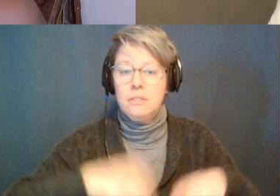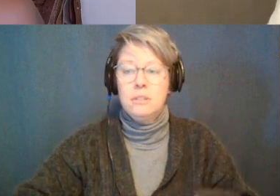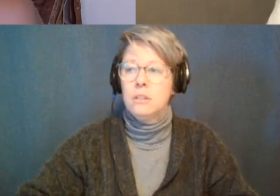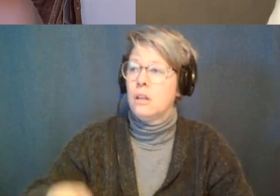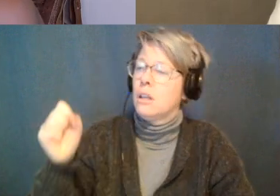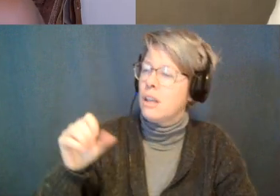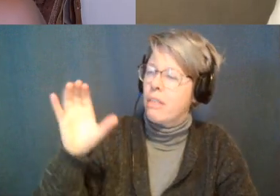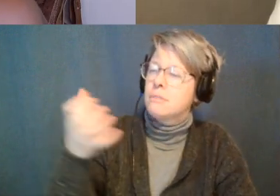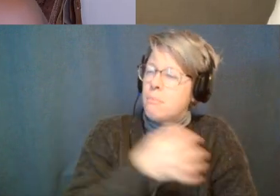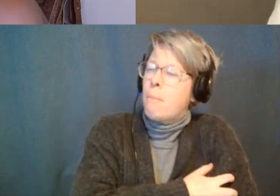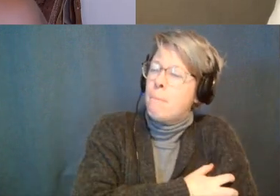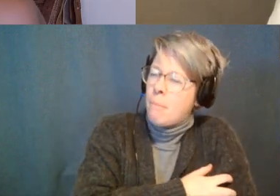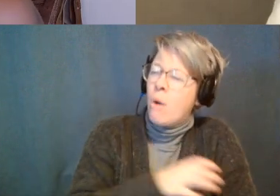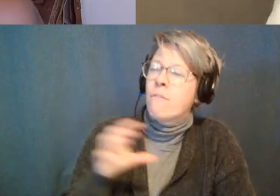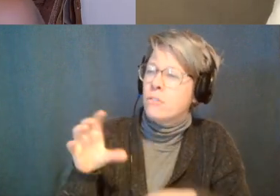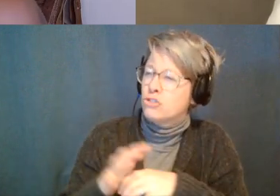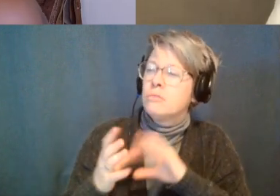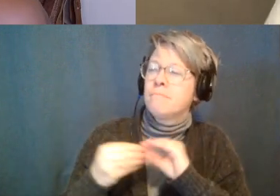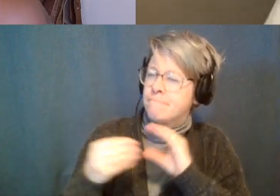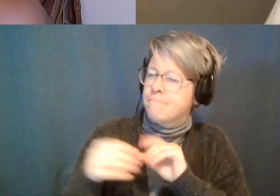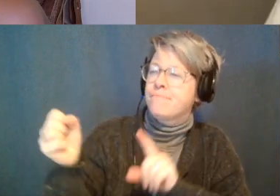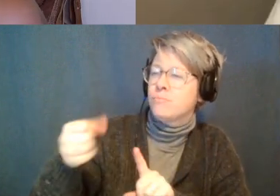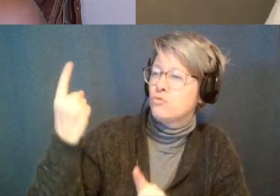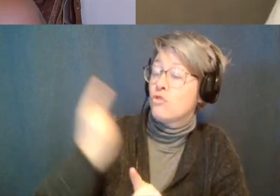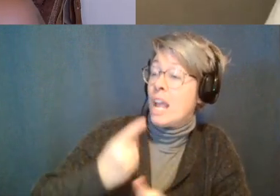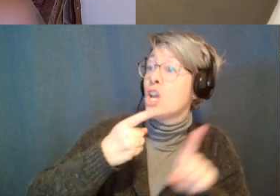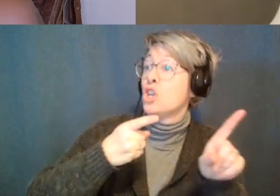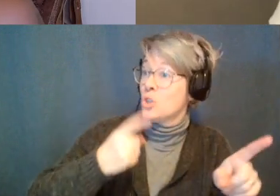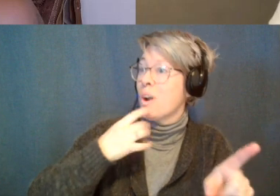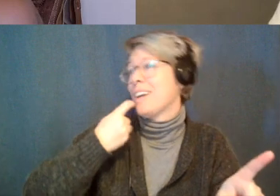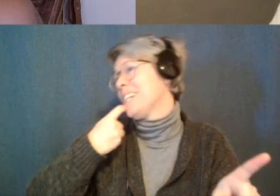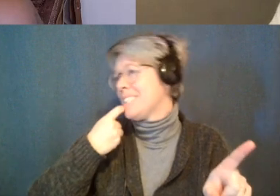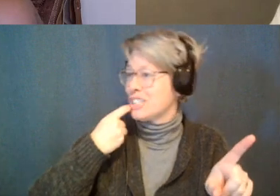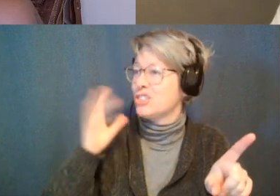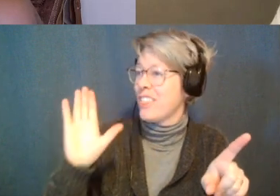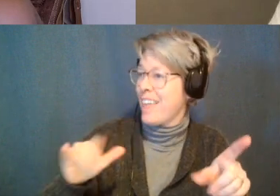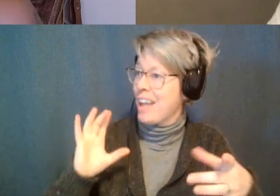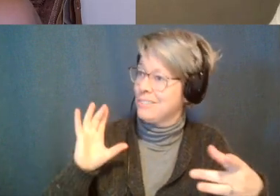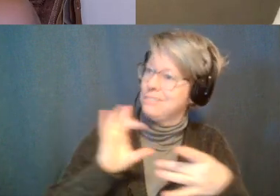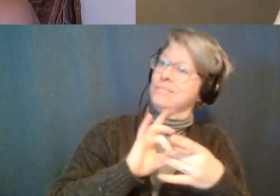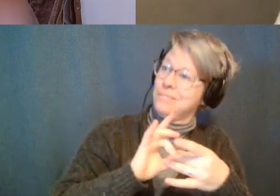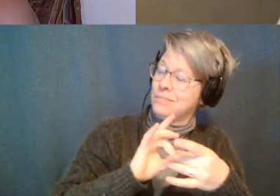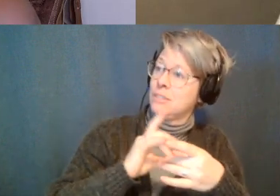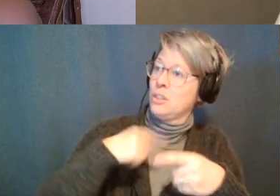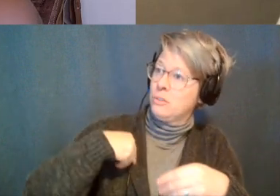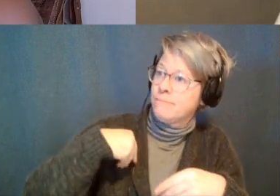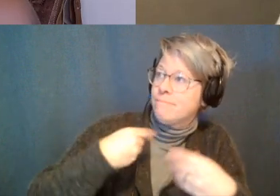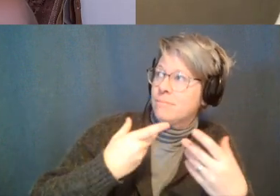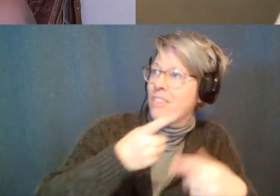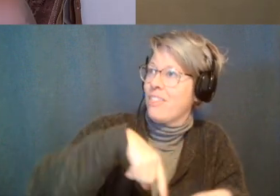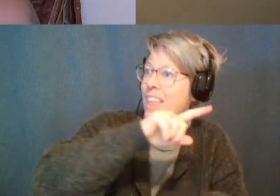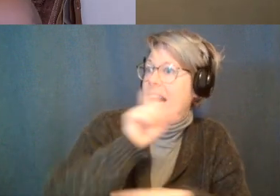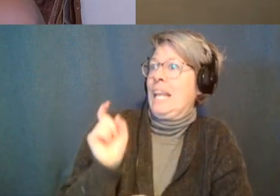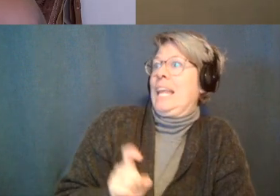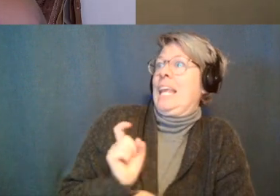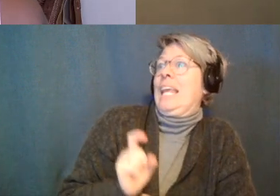you just shared and it's yeah it's you're a part of their dopamine hit like literally you're a part of that and it's like like what so